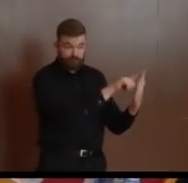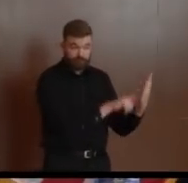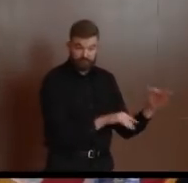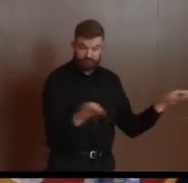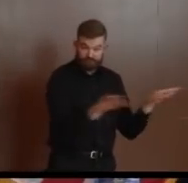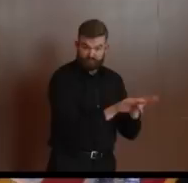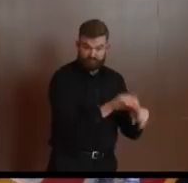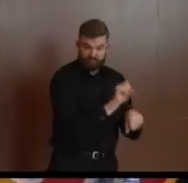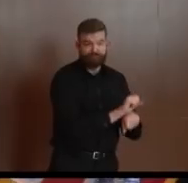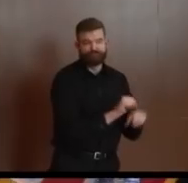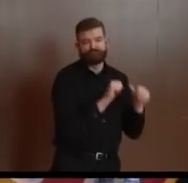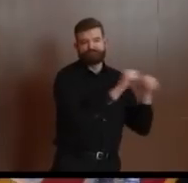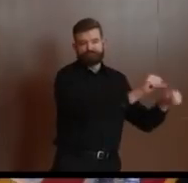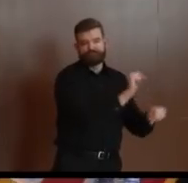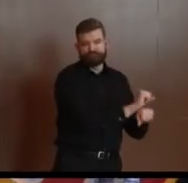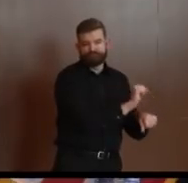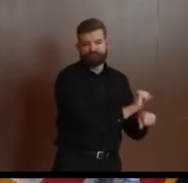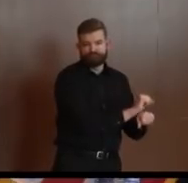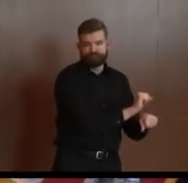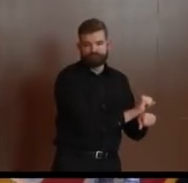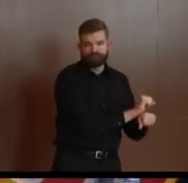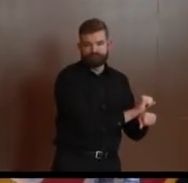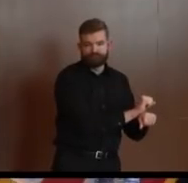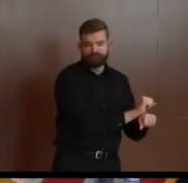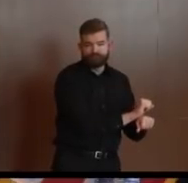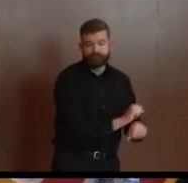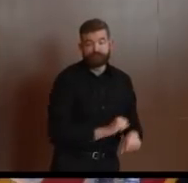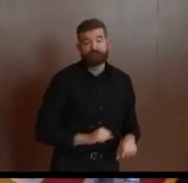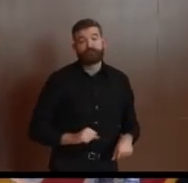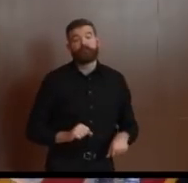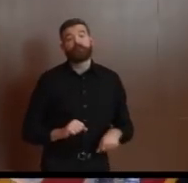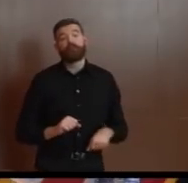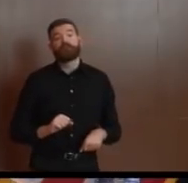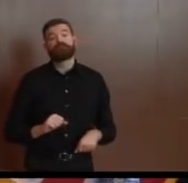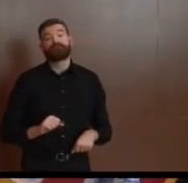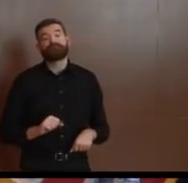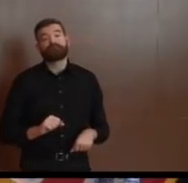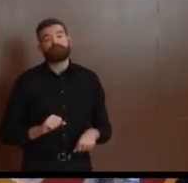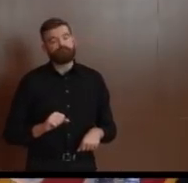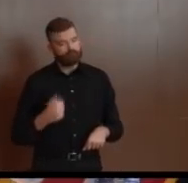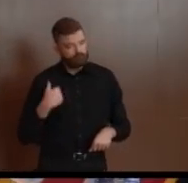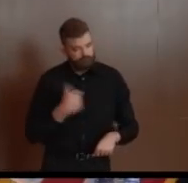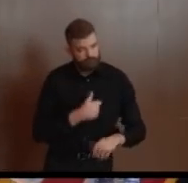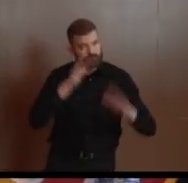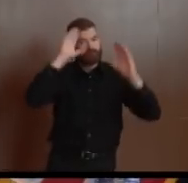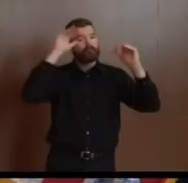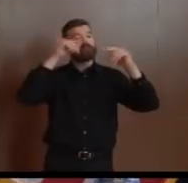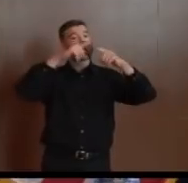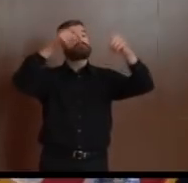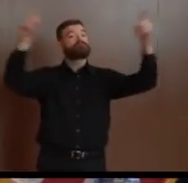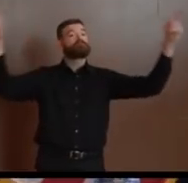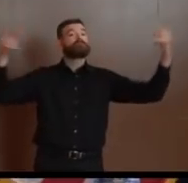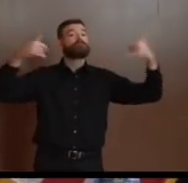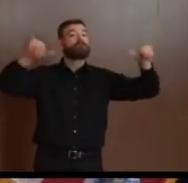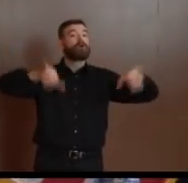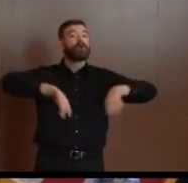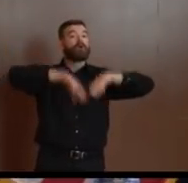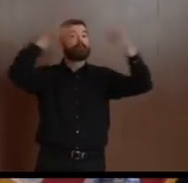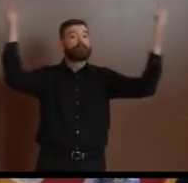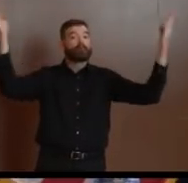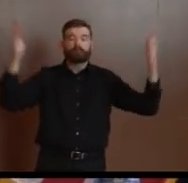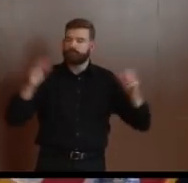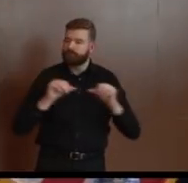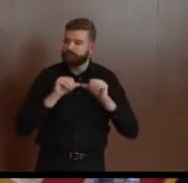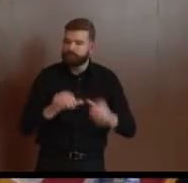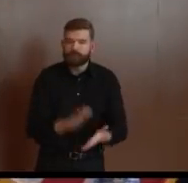nothing less than not just good hygiene, but social distancing going on inside those locations. Just because they're open